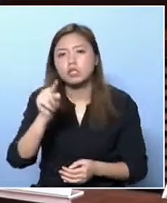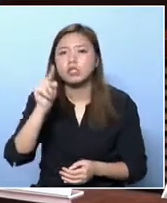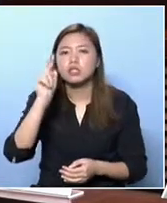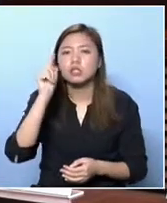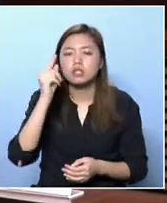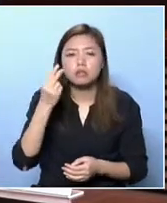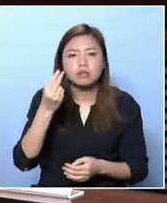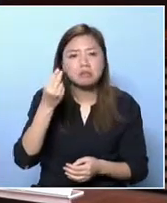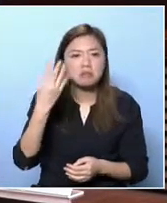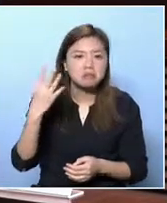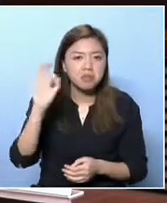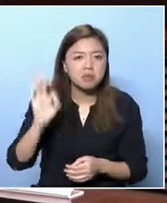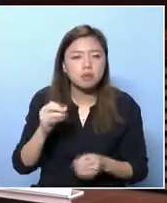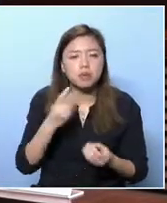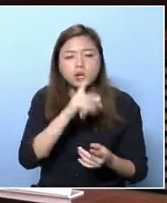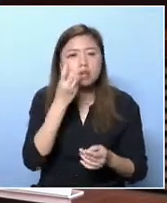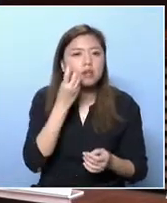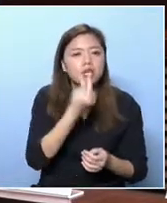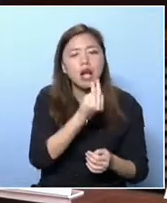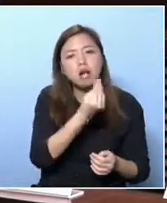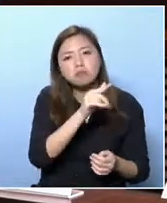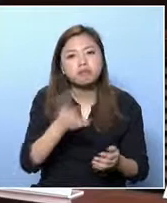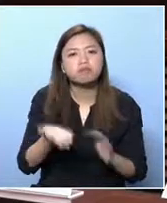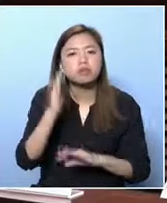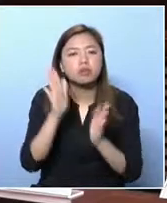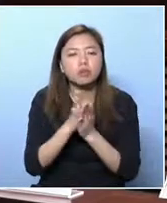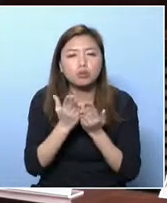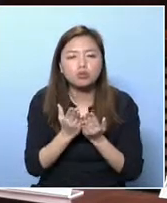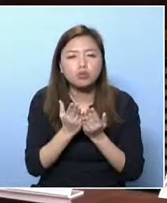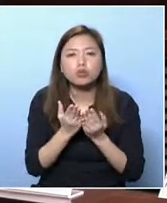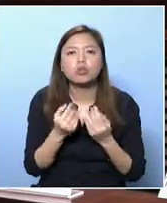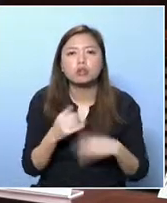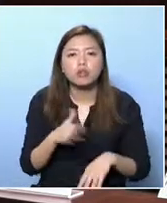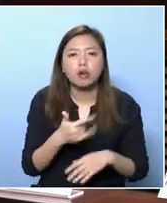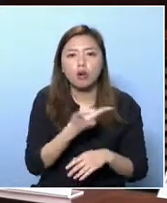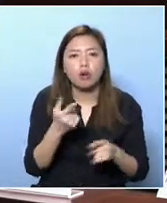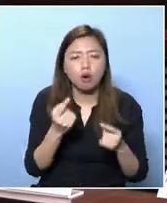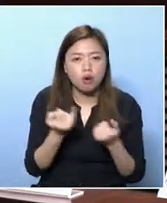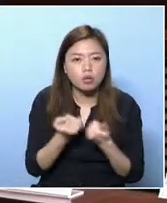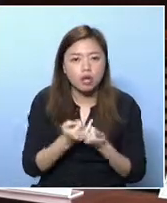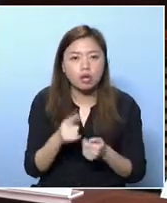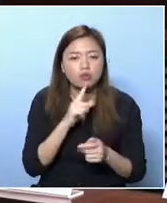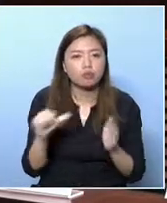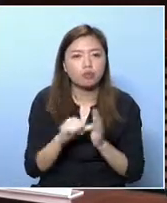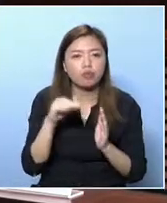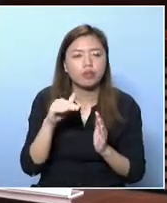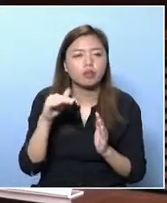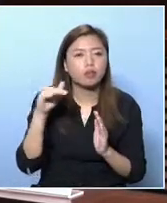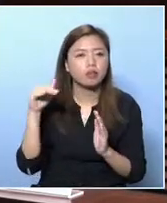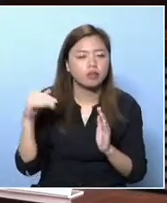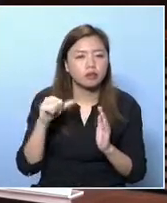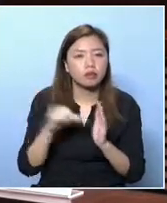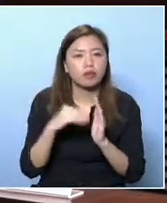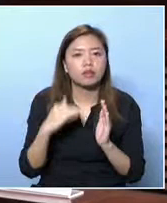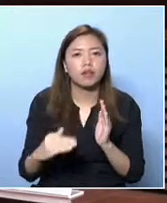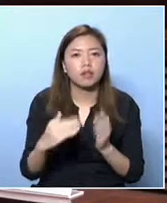to our young population. That is to say 25% of the cohort each year. And many